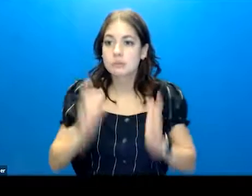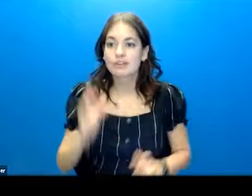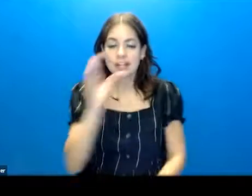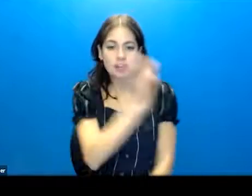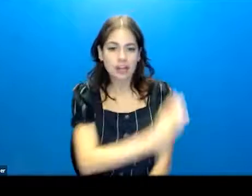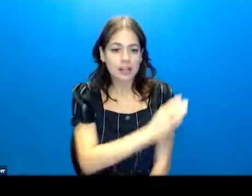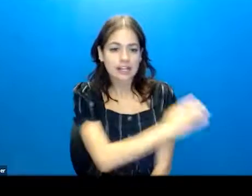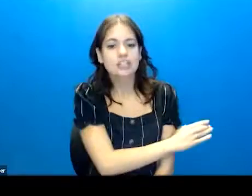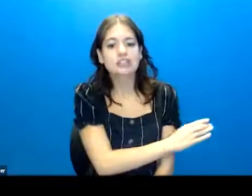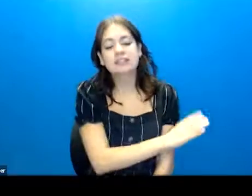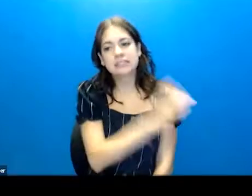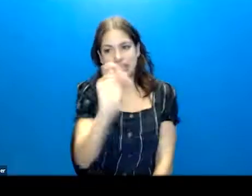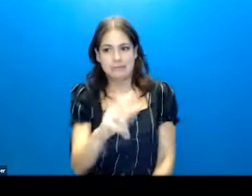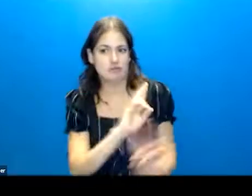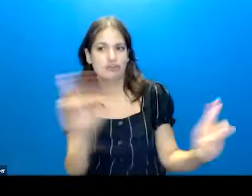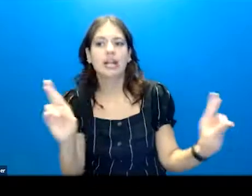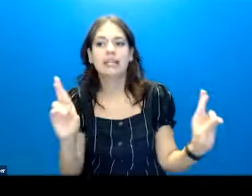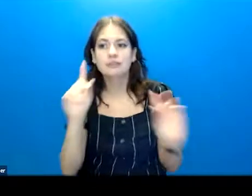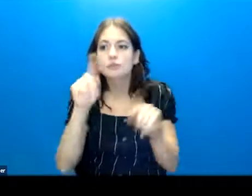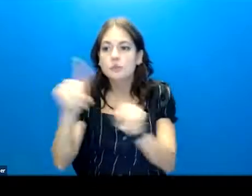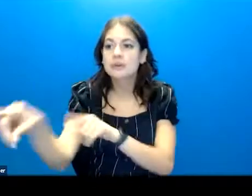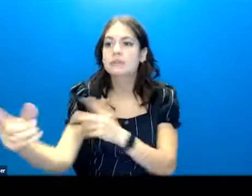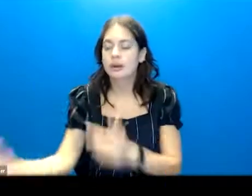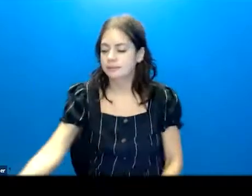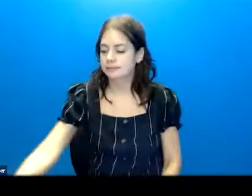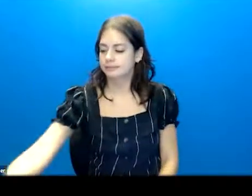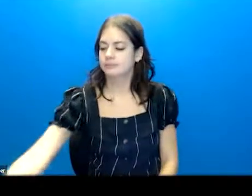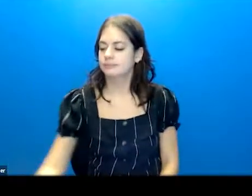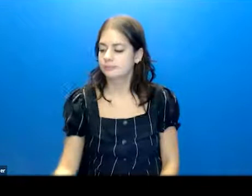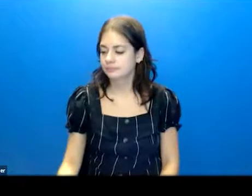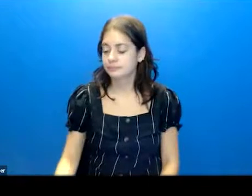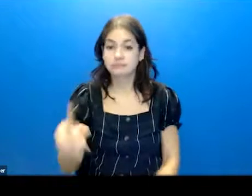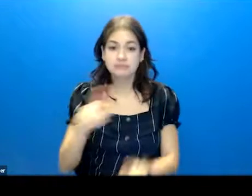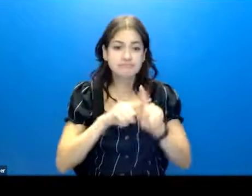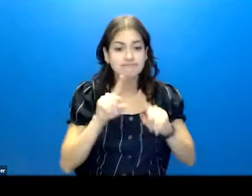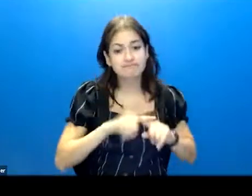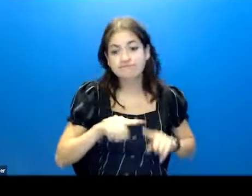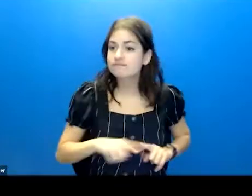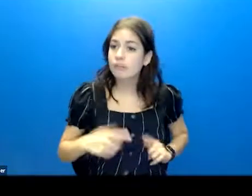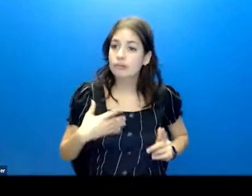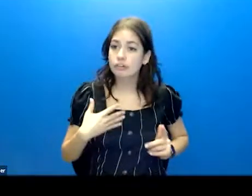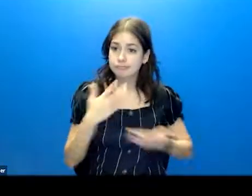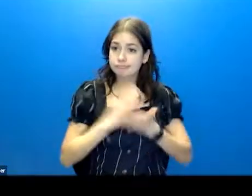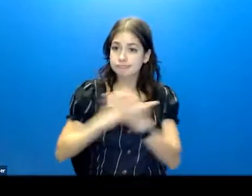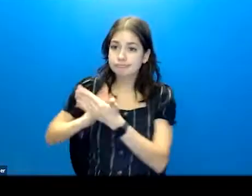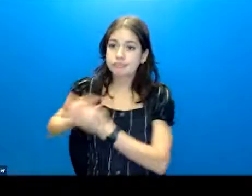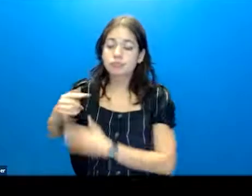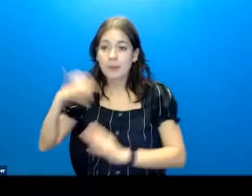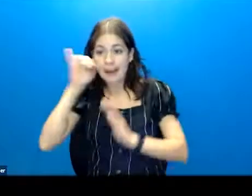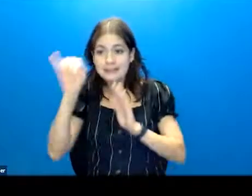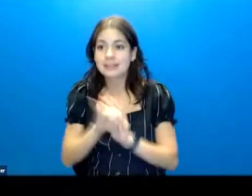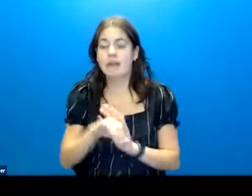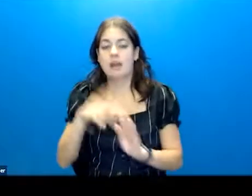you may be, you need to be ready to respond. So this has a couple of different components. So identifying